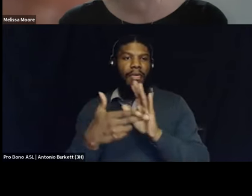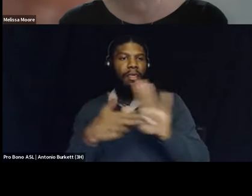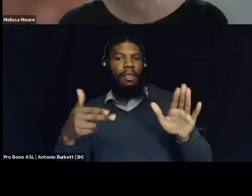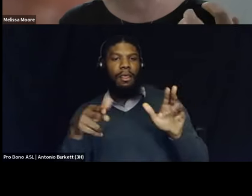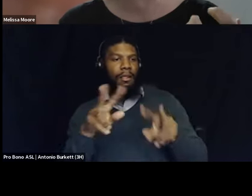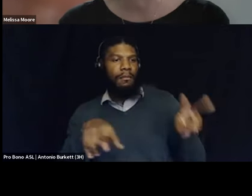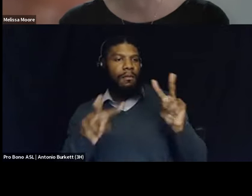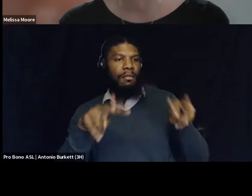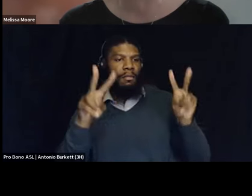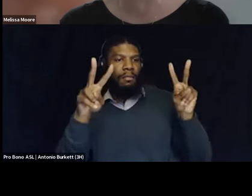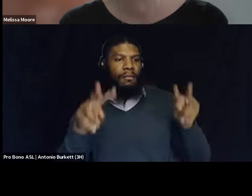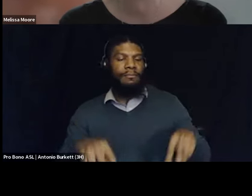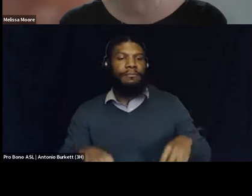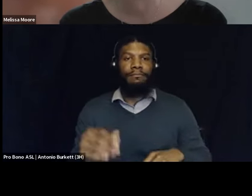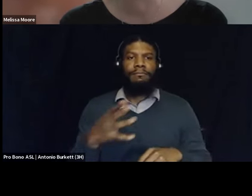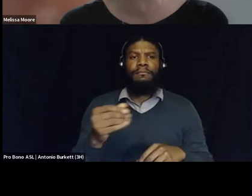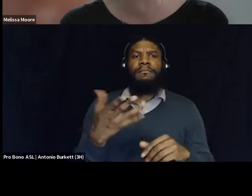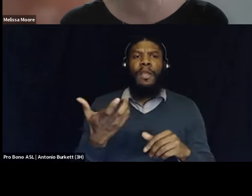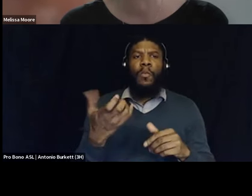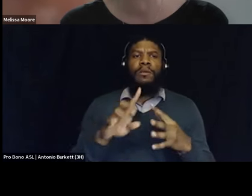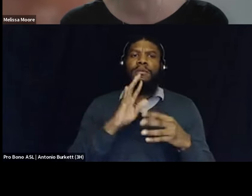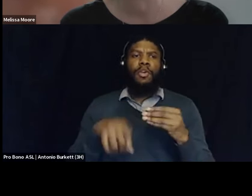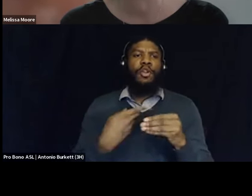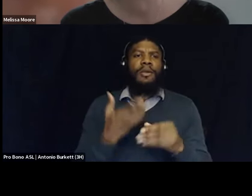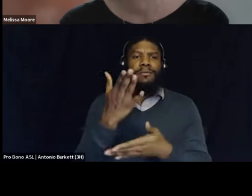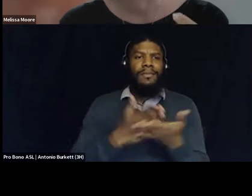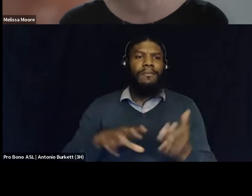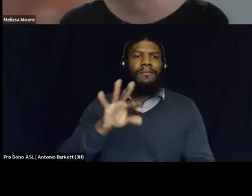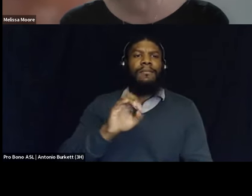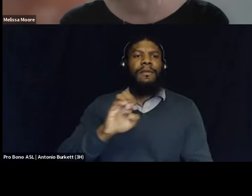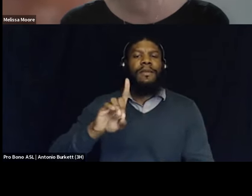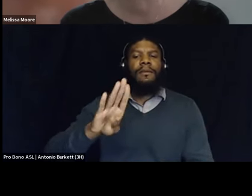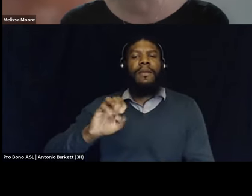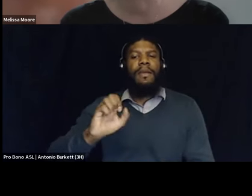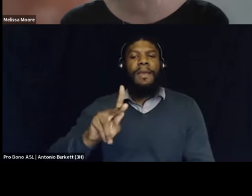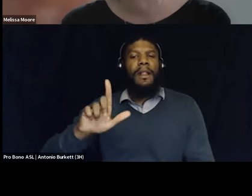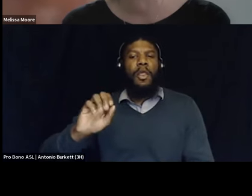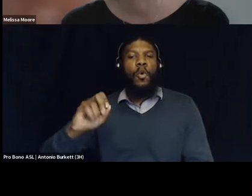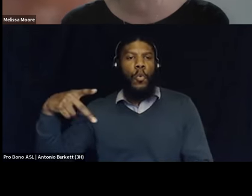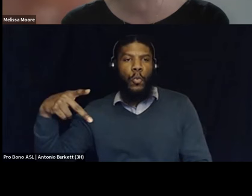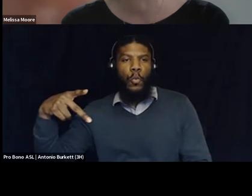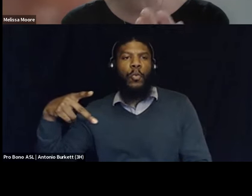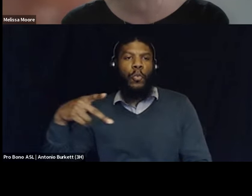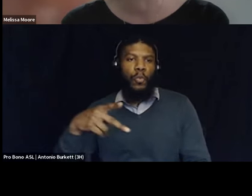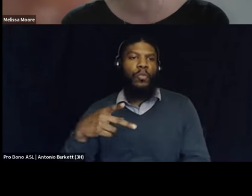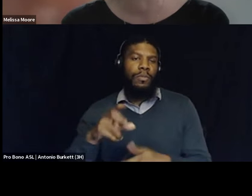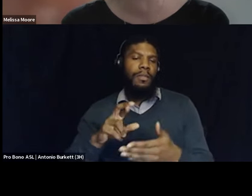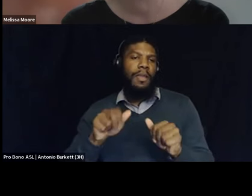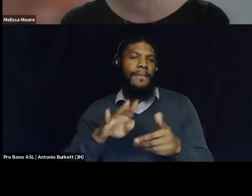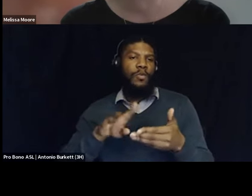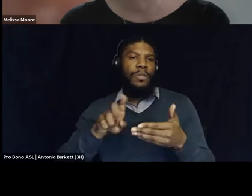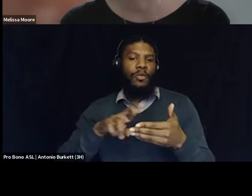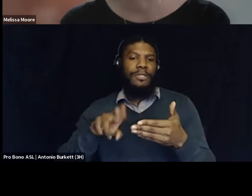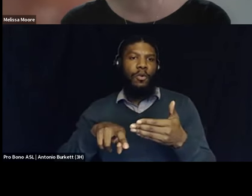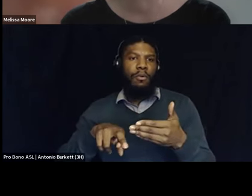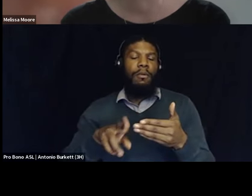of the like the feedback loops that can result from this right like we know that with this surveillance and targeted enforcement that we're talking about